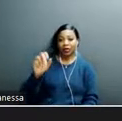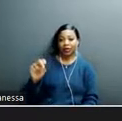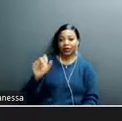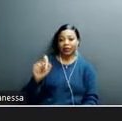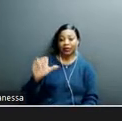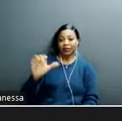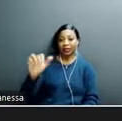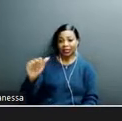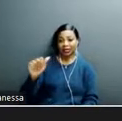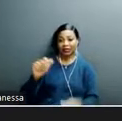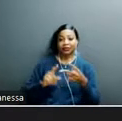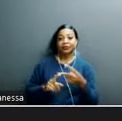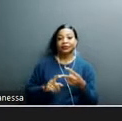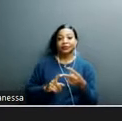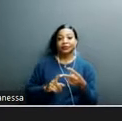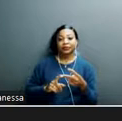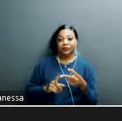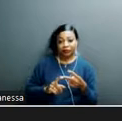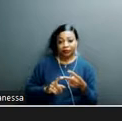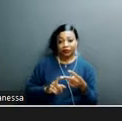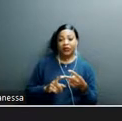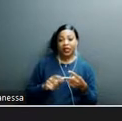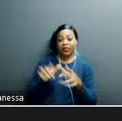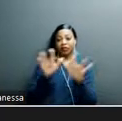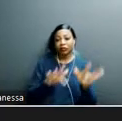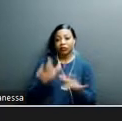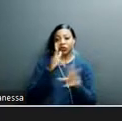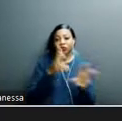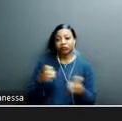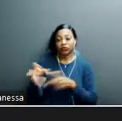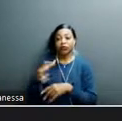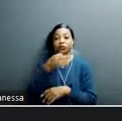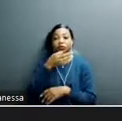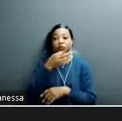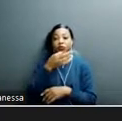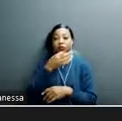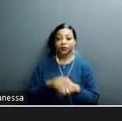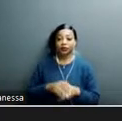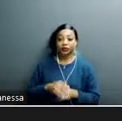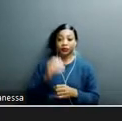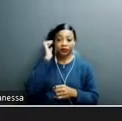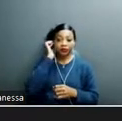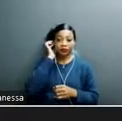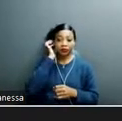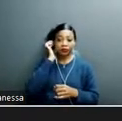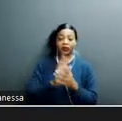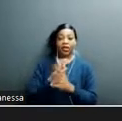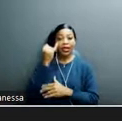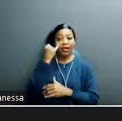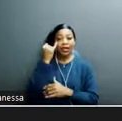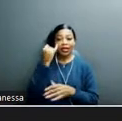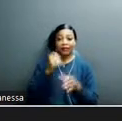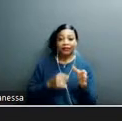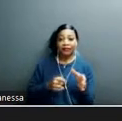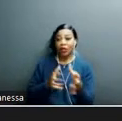cnpa.ca. And the recording will be added shortly. And then if you are sort of tickled your interest